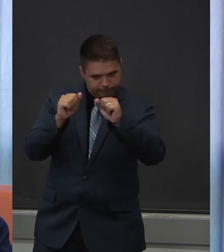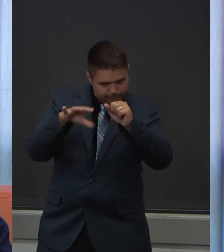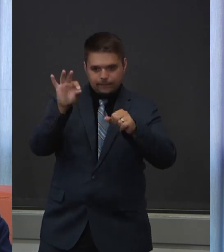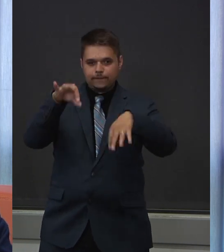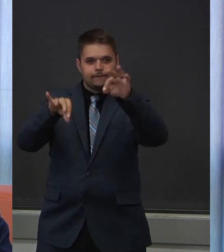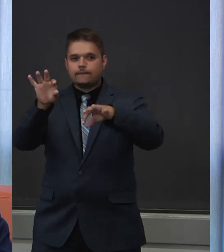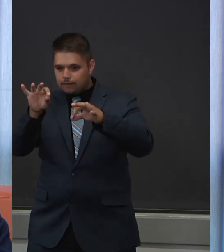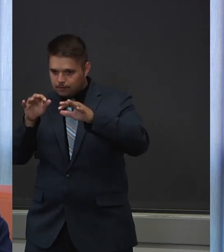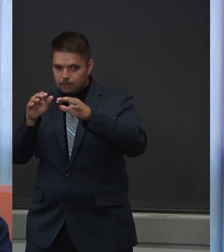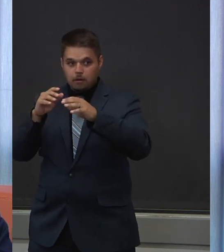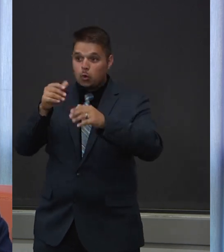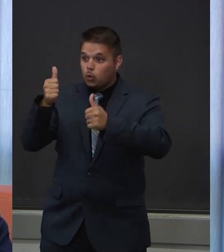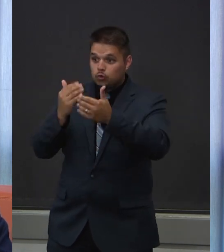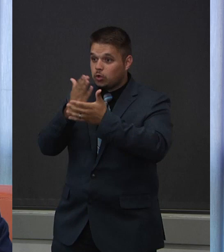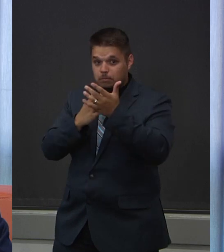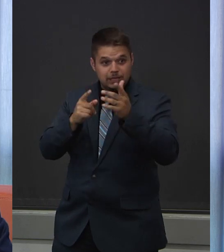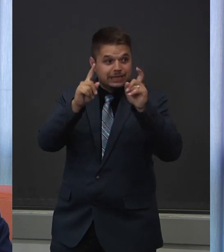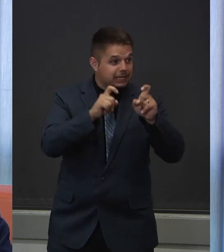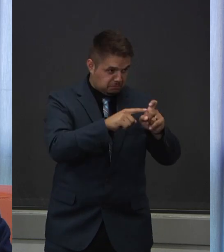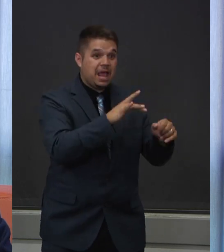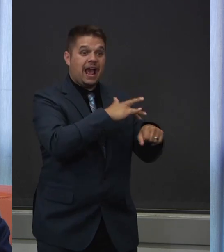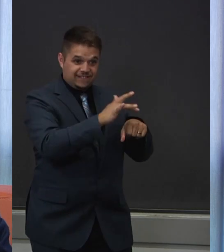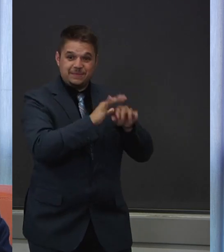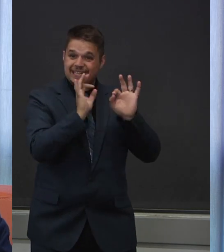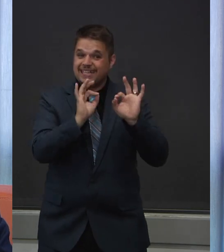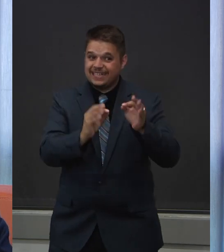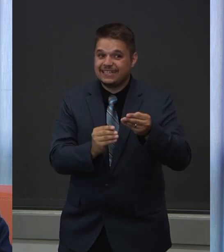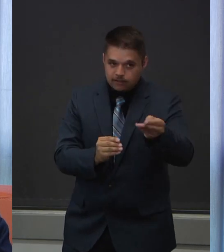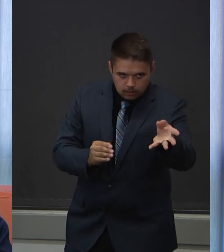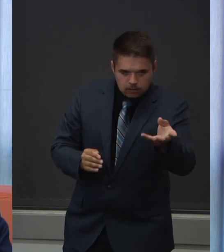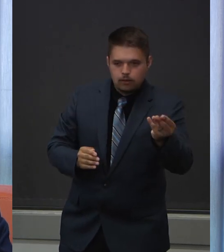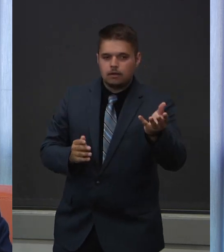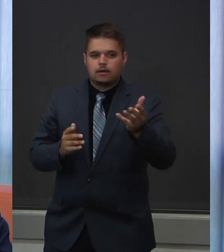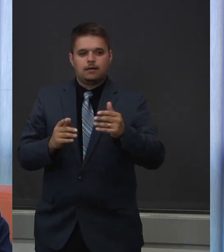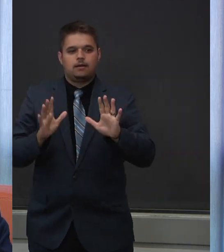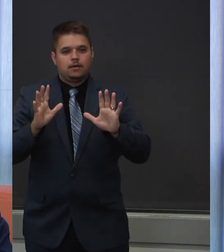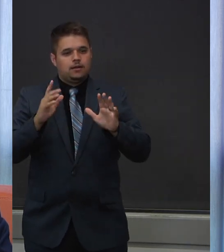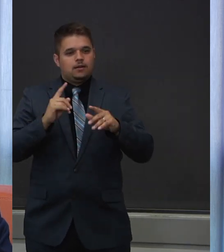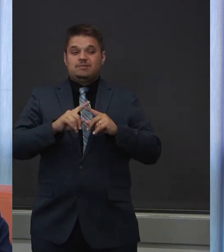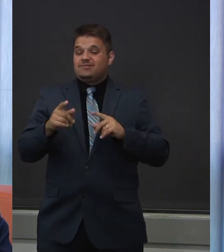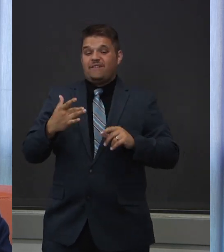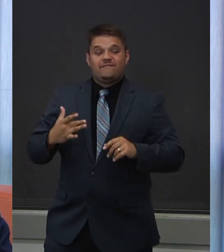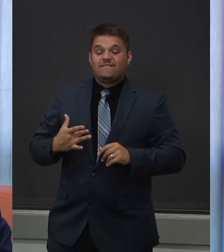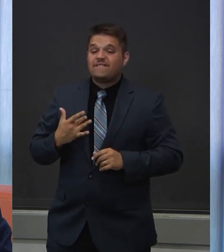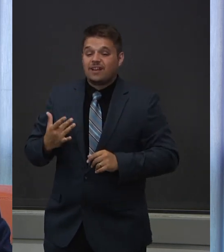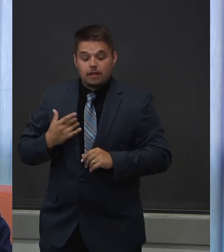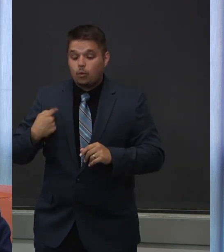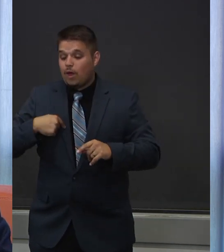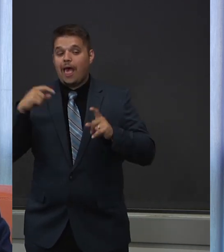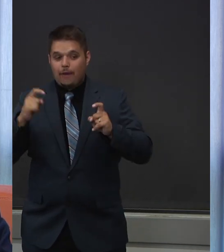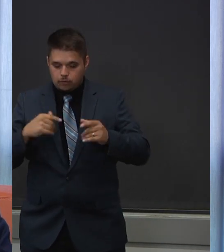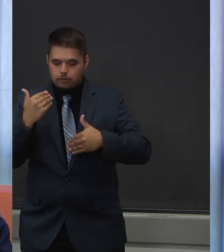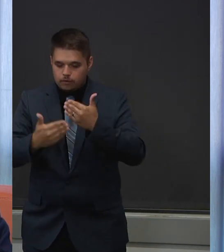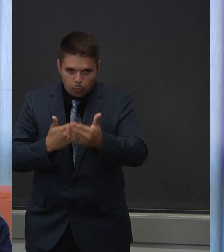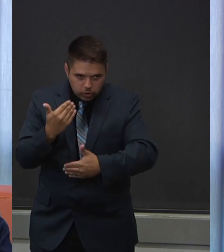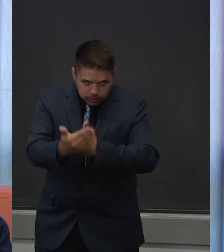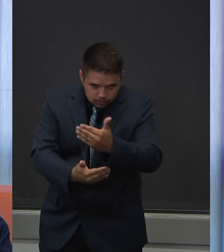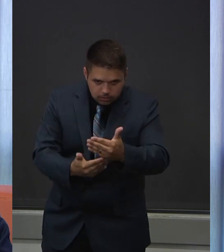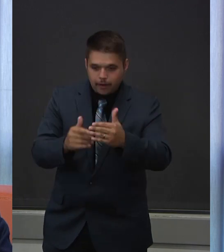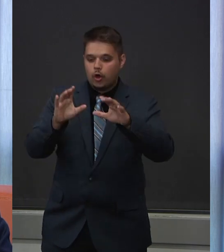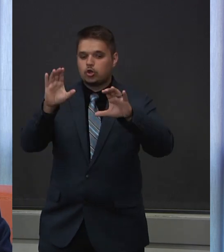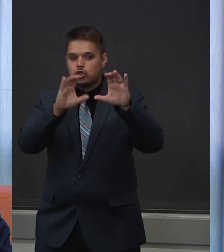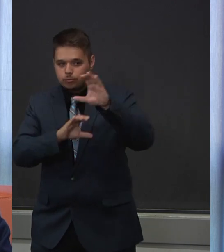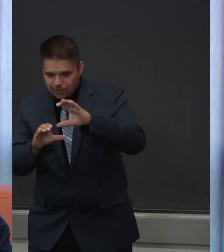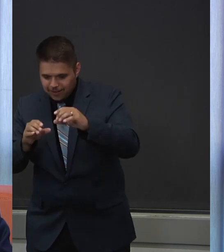different tests do rely on some of the same chemicals or ingredients. And so we in Oregon have limited